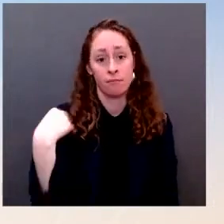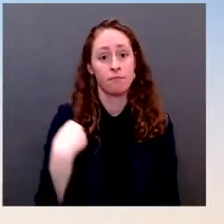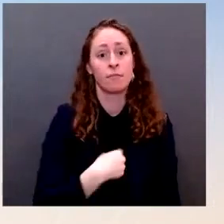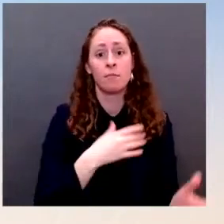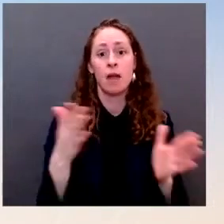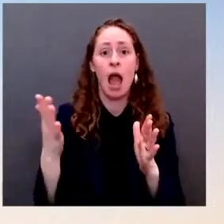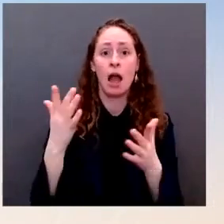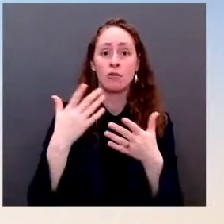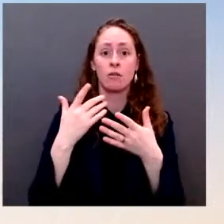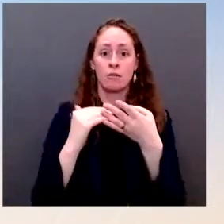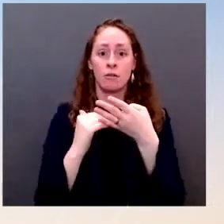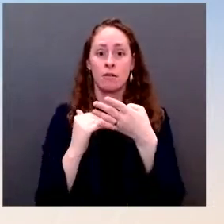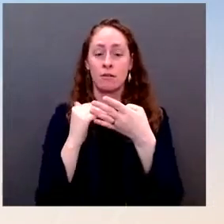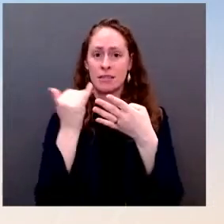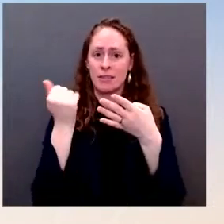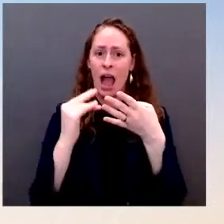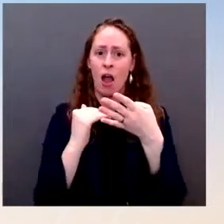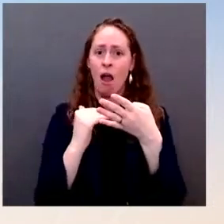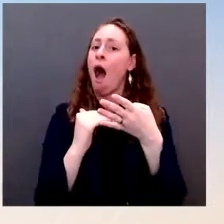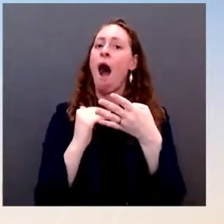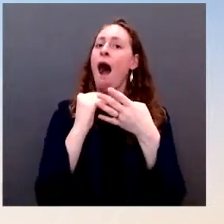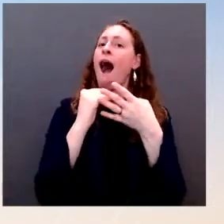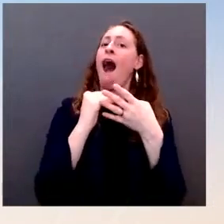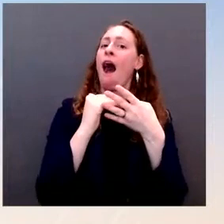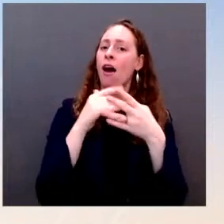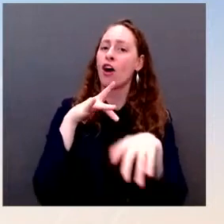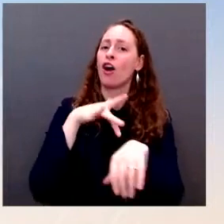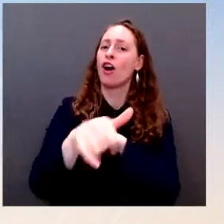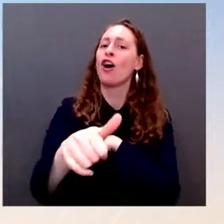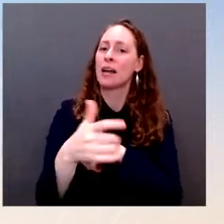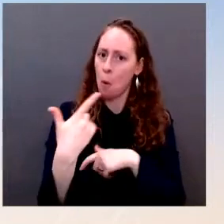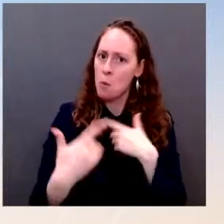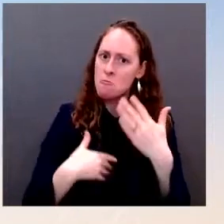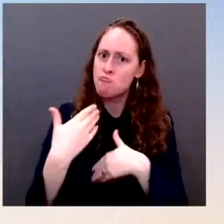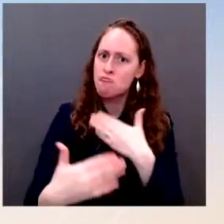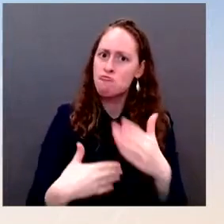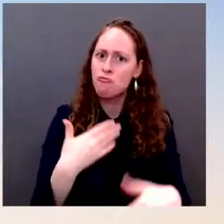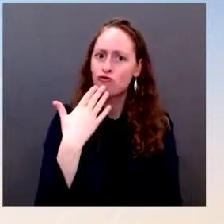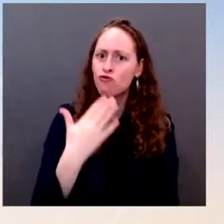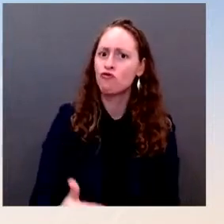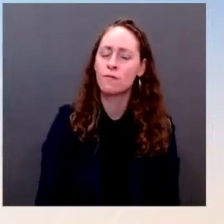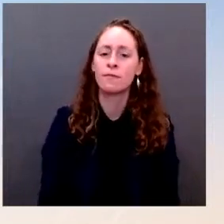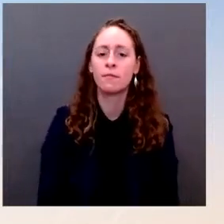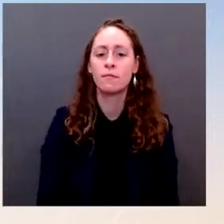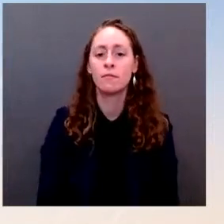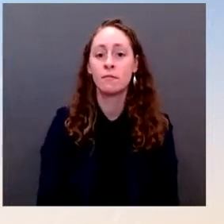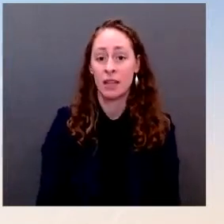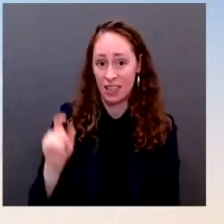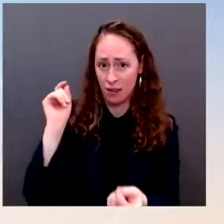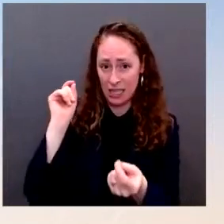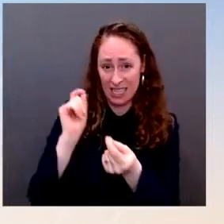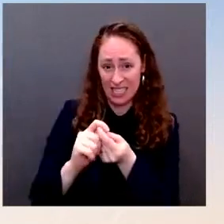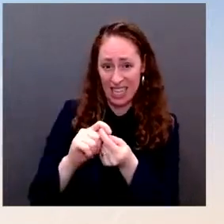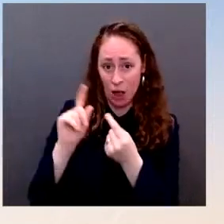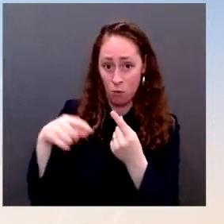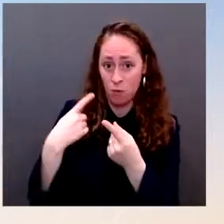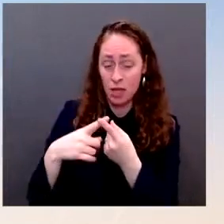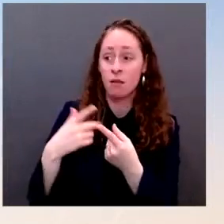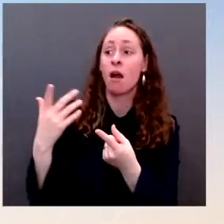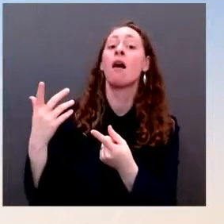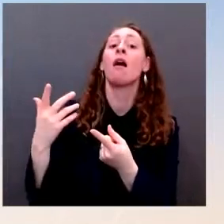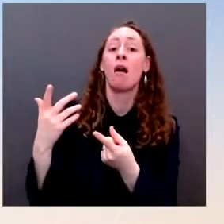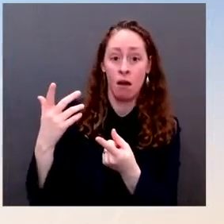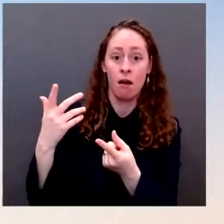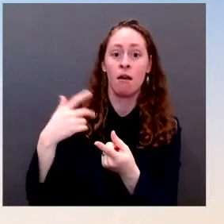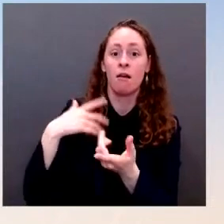now is, as soon as testing manufacturers deliver tests to the U.S. government, we will get them out to the American people. And the Postal Service is doing their job, packing and shipping